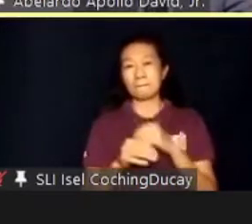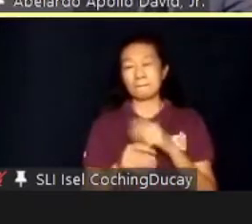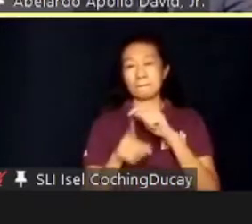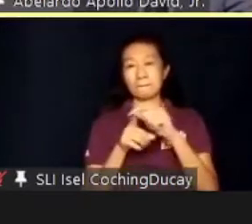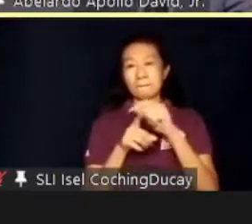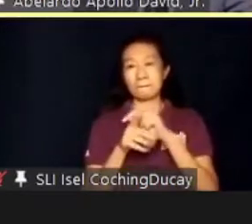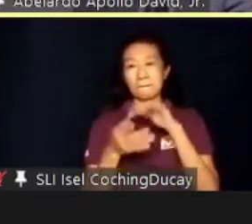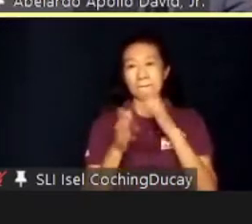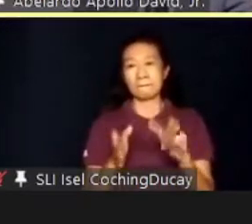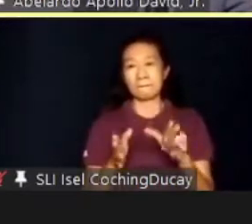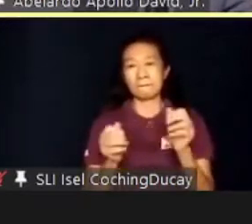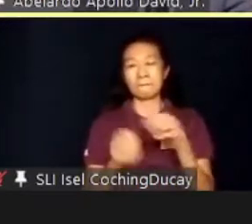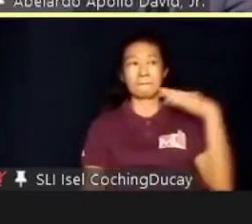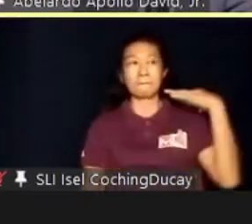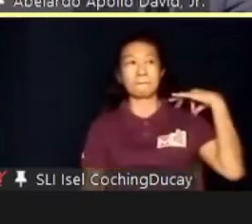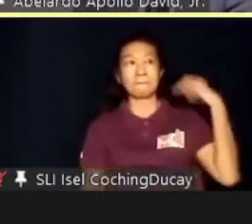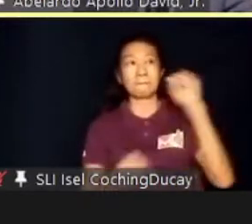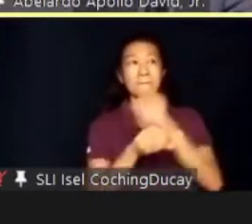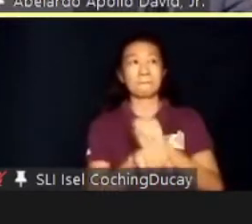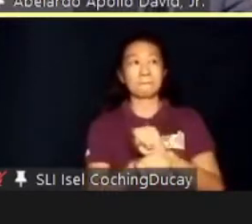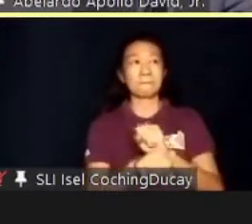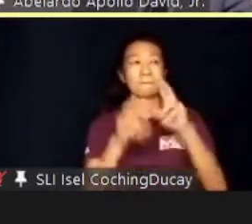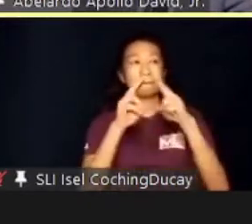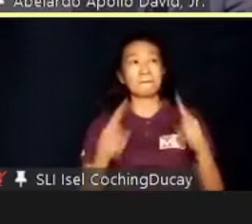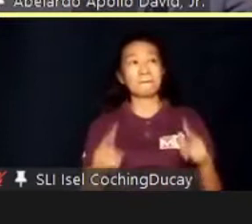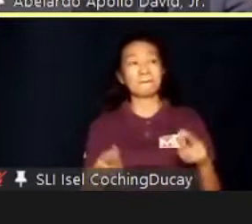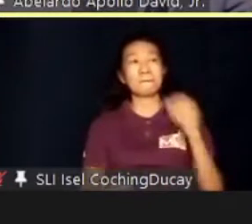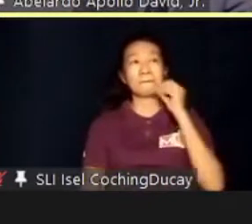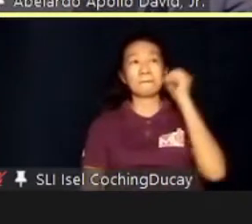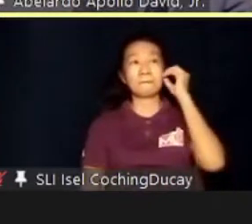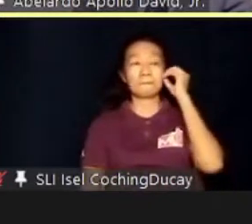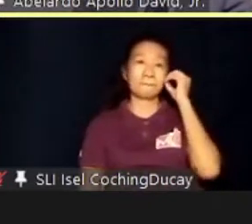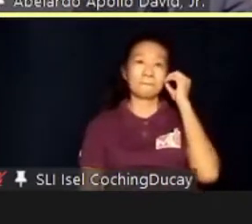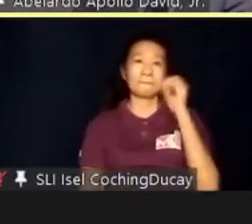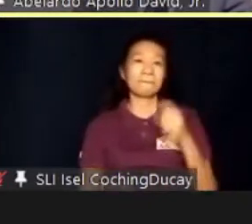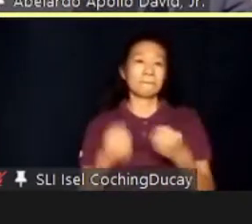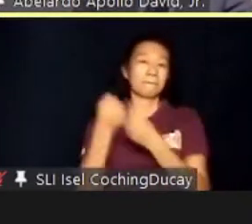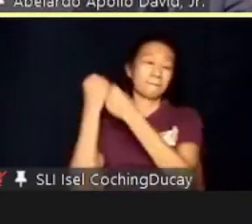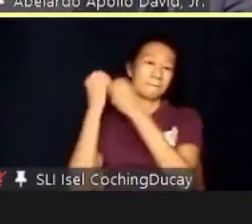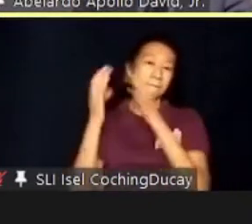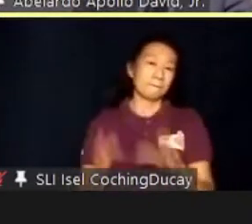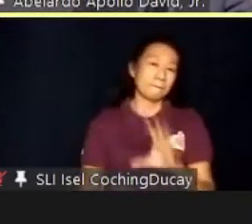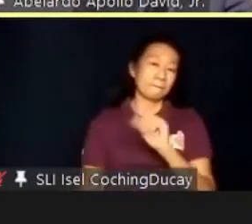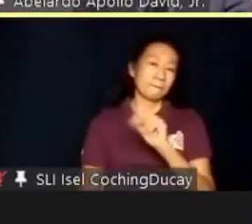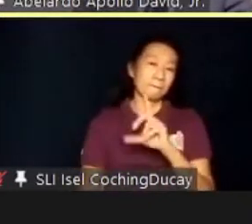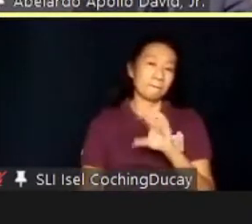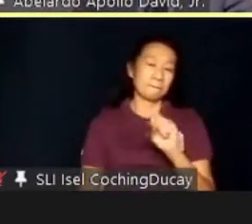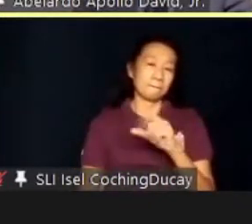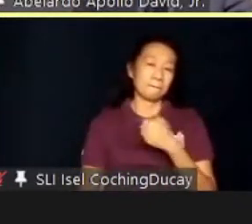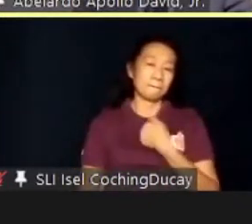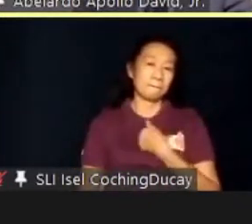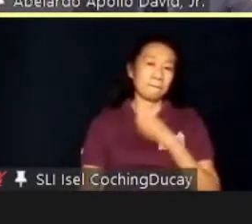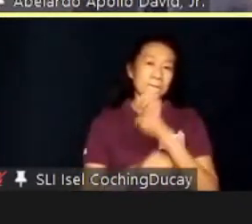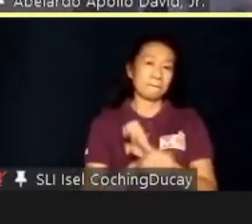These include volunteer work, sheltered, home-based, transitional, supported, casual, self-employment, and